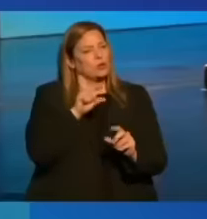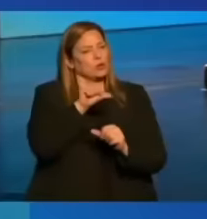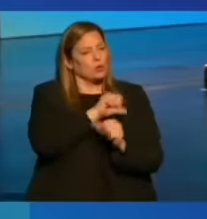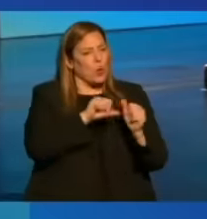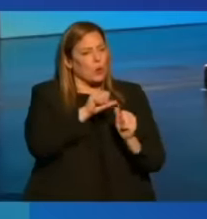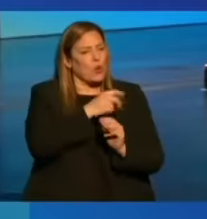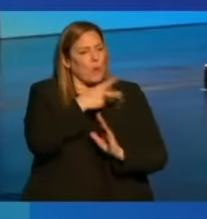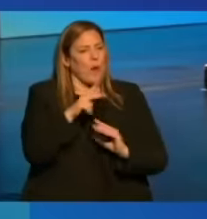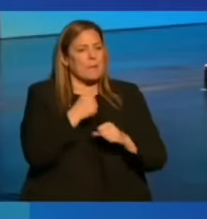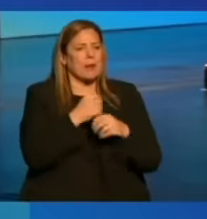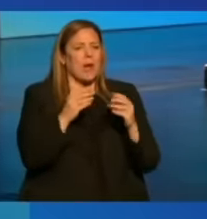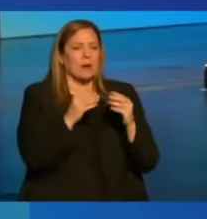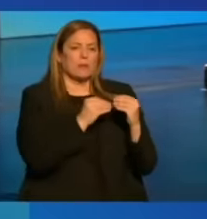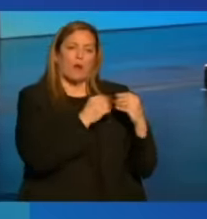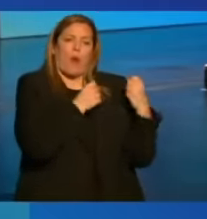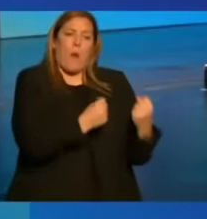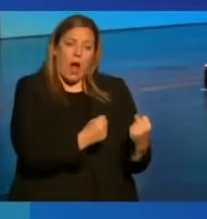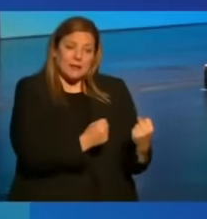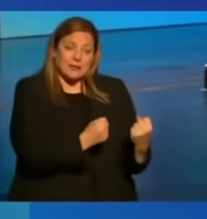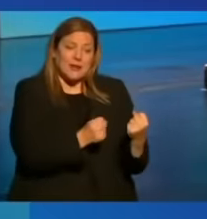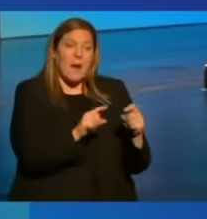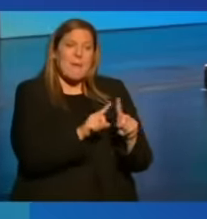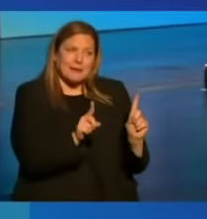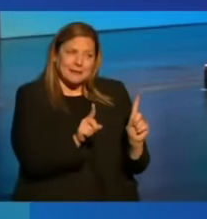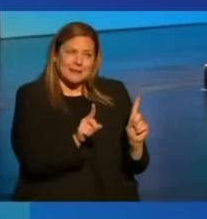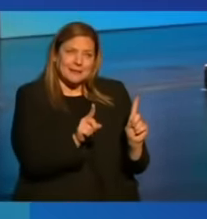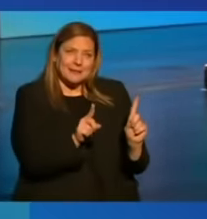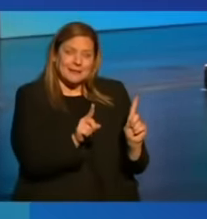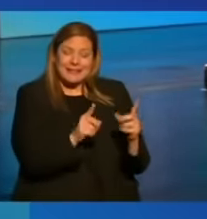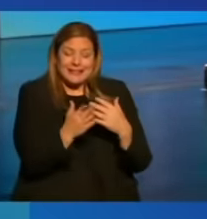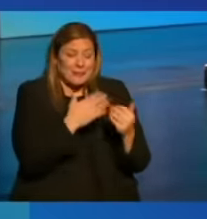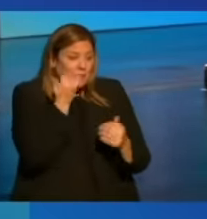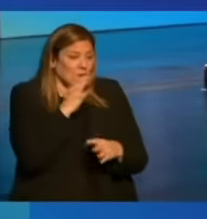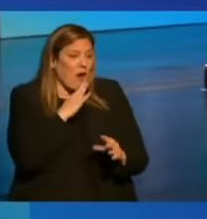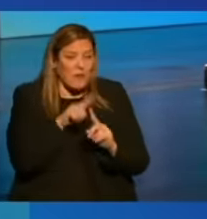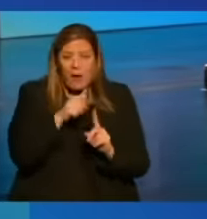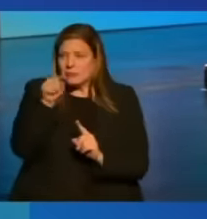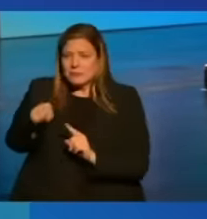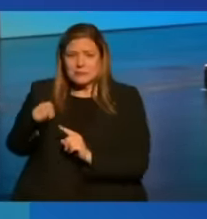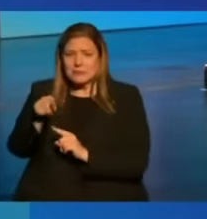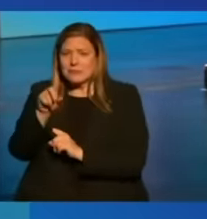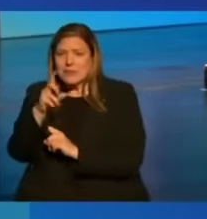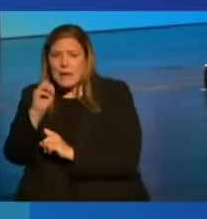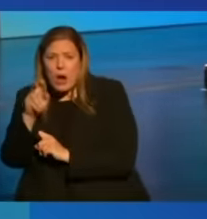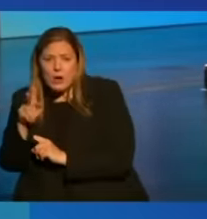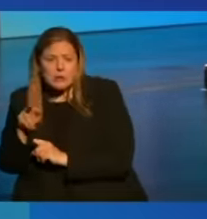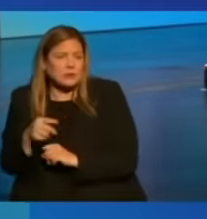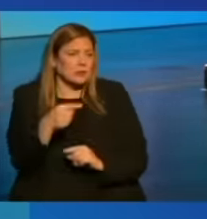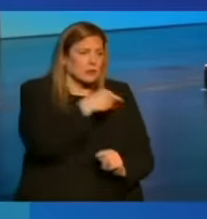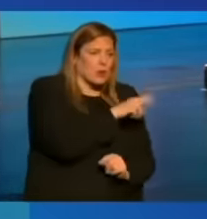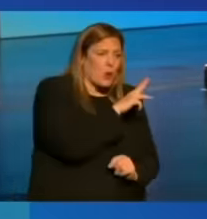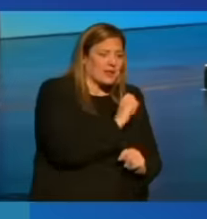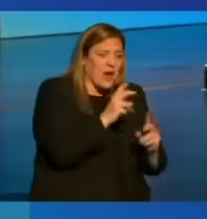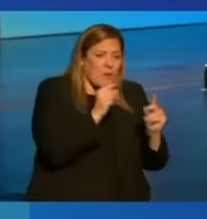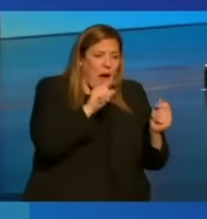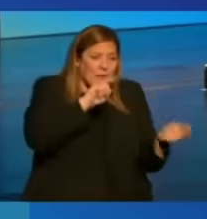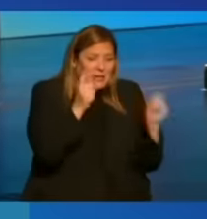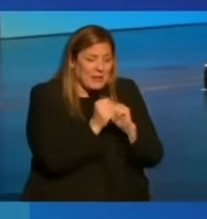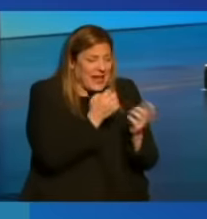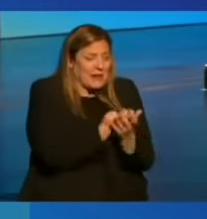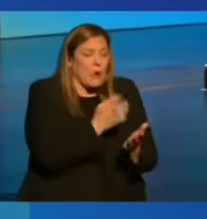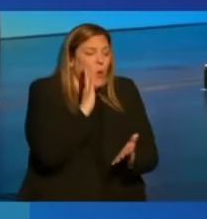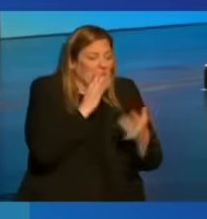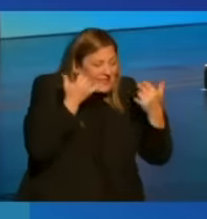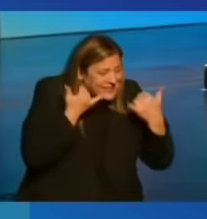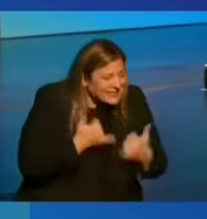more robust. But whether we're talking about Denmark or the United States, rapid changes in the economy are still